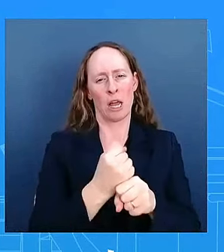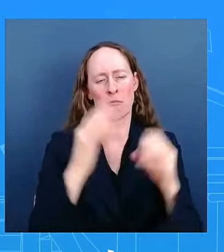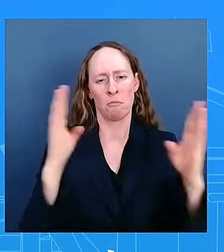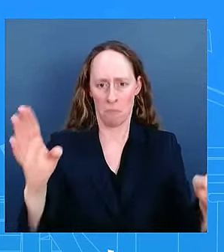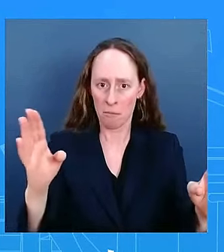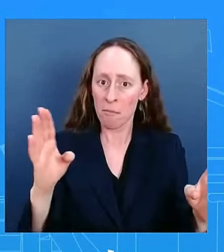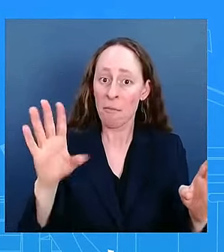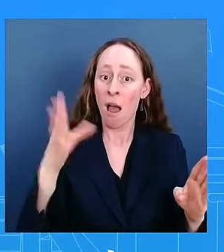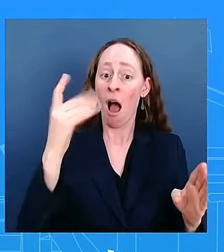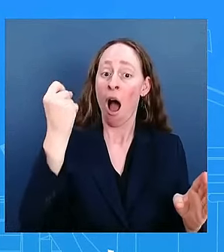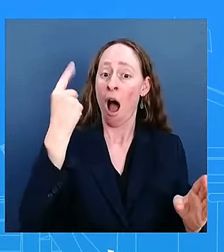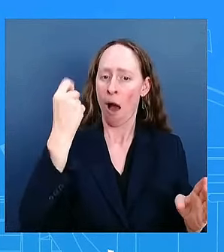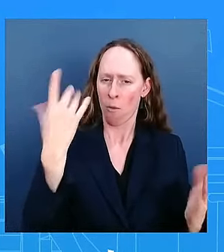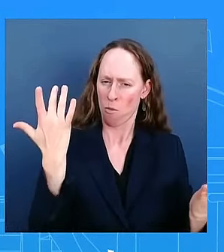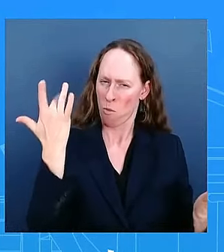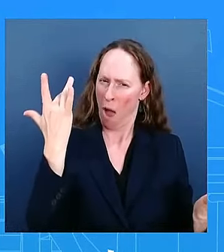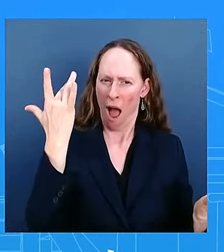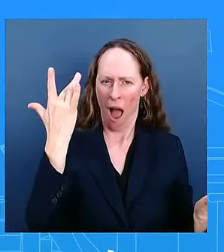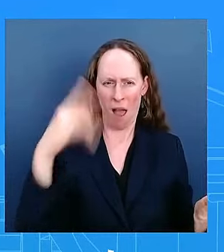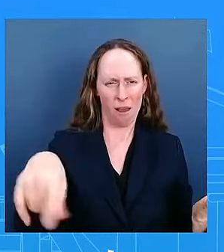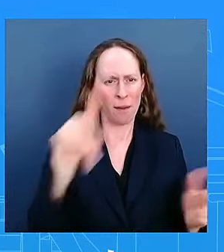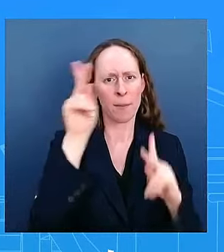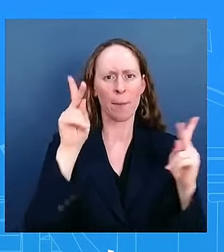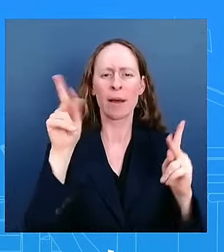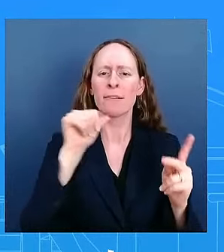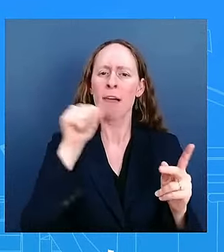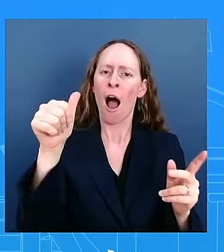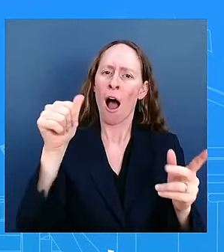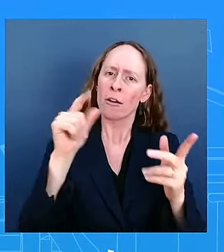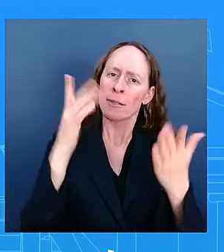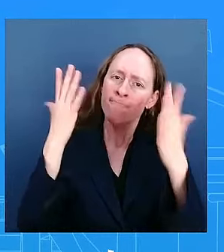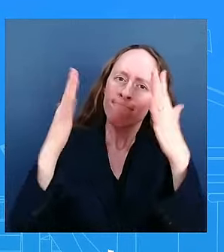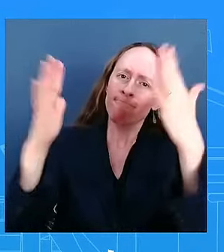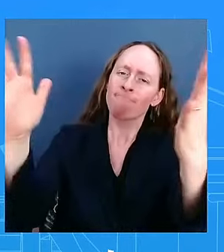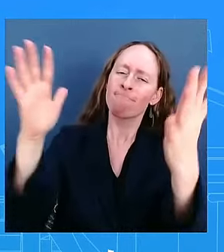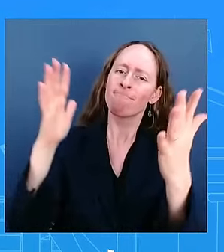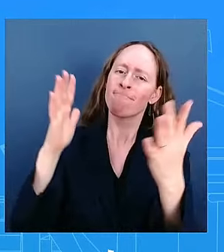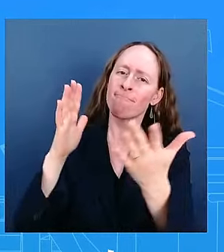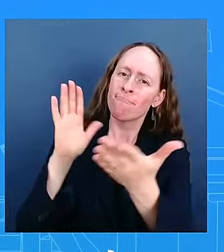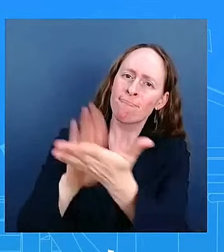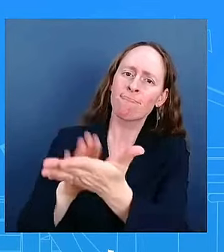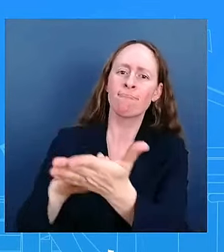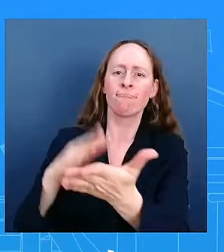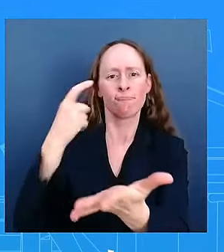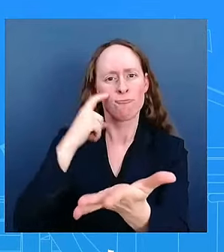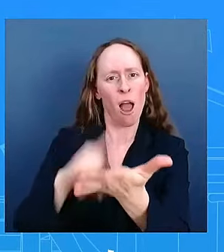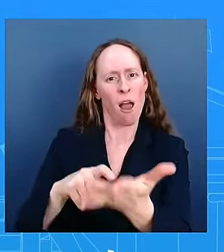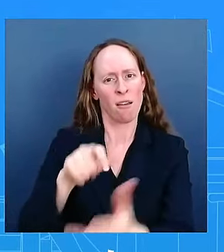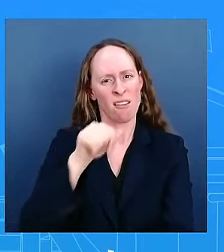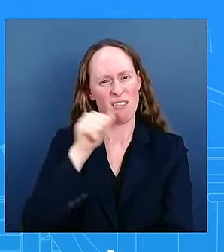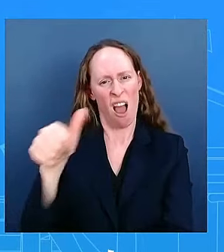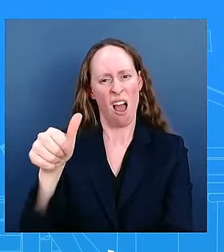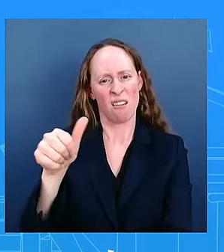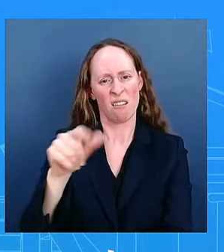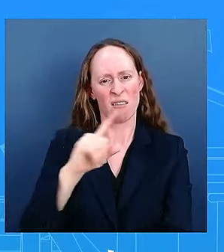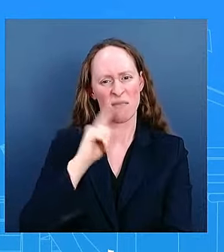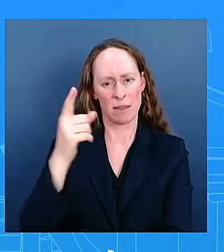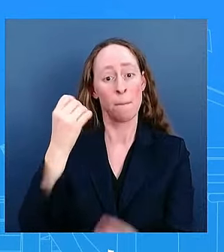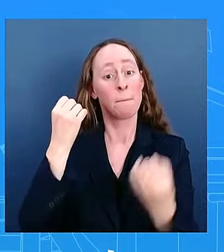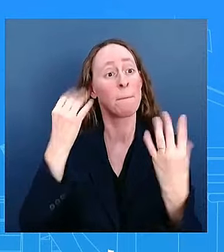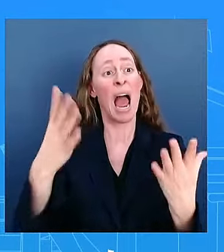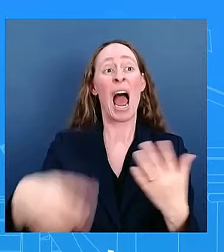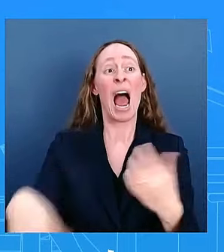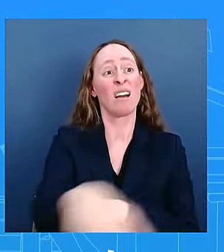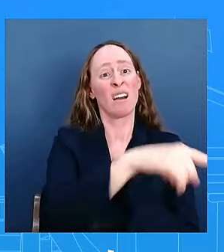ten said the economy is going in the wrong direction why do you think that continues to be the case well